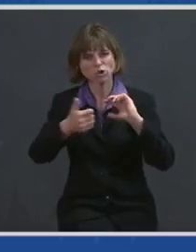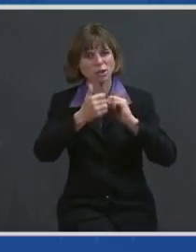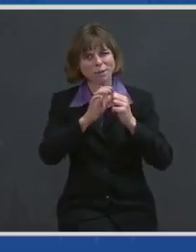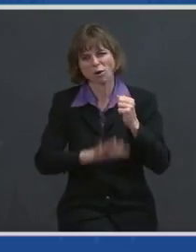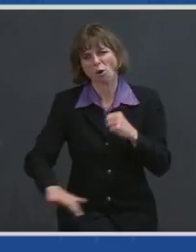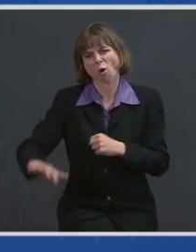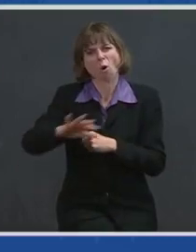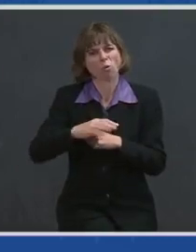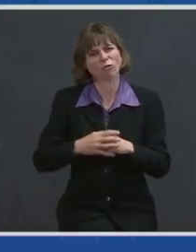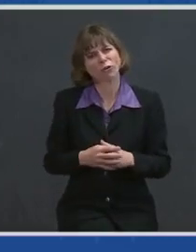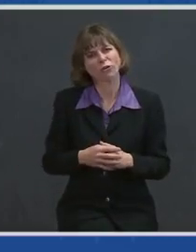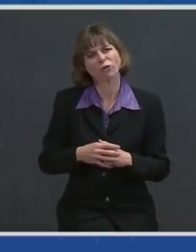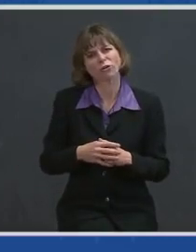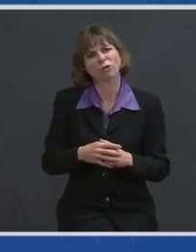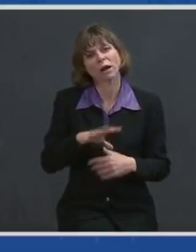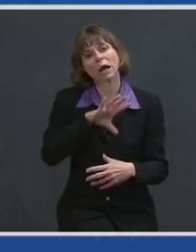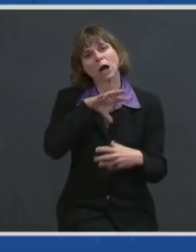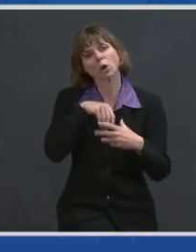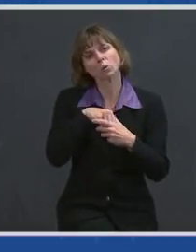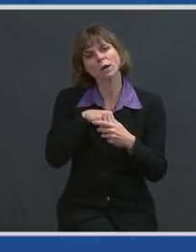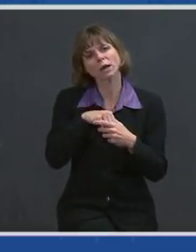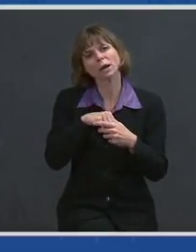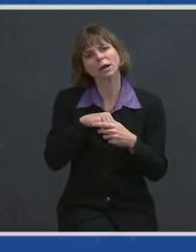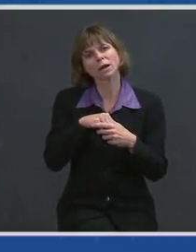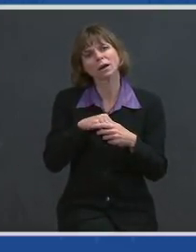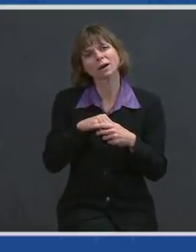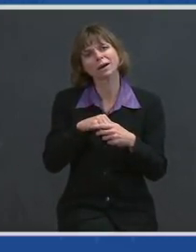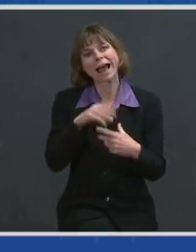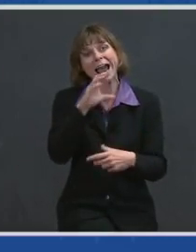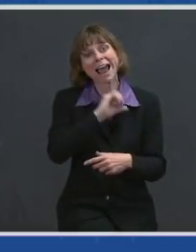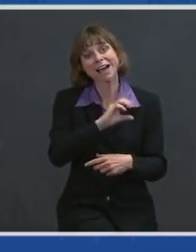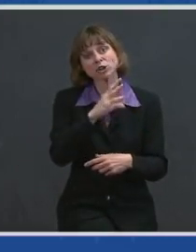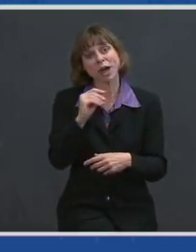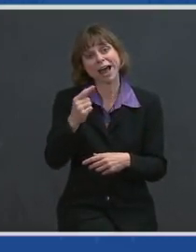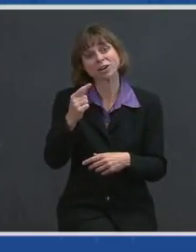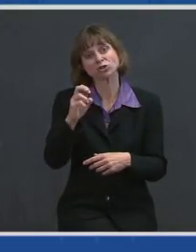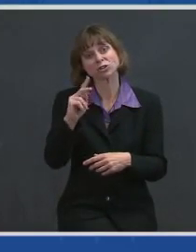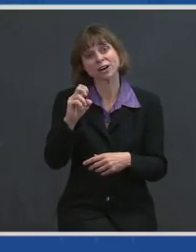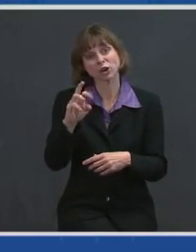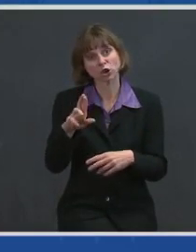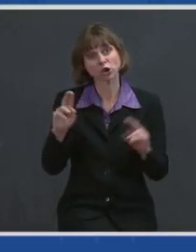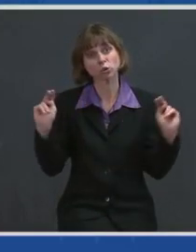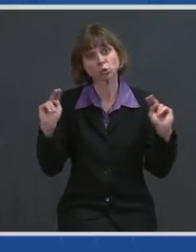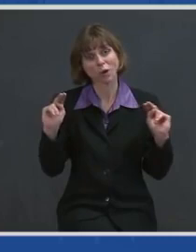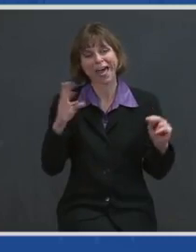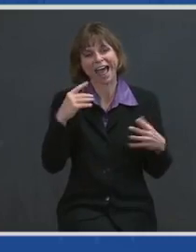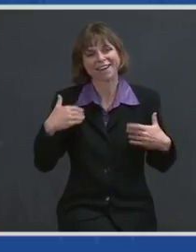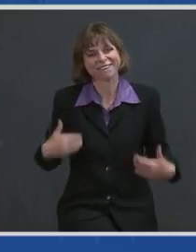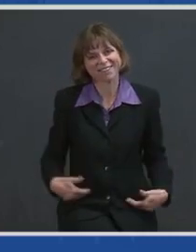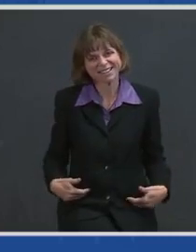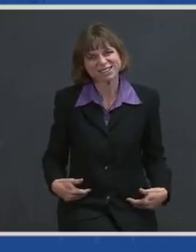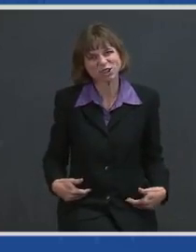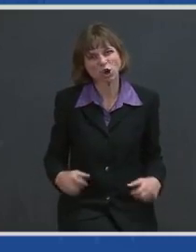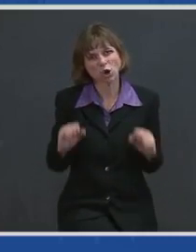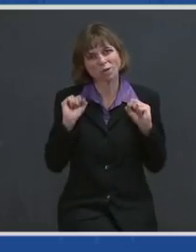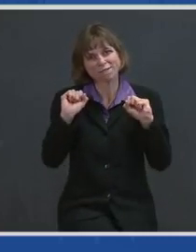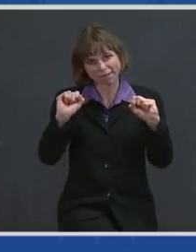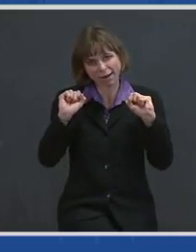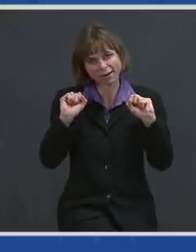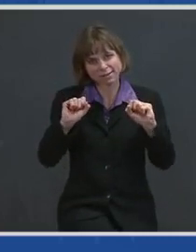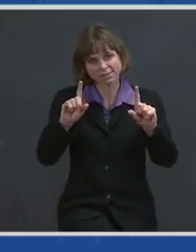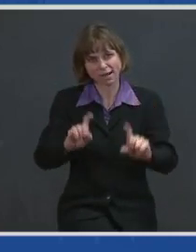the board, including on the, on age and gender neutrality and physical fitness tests. You know